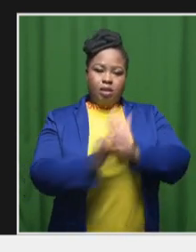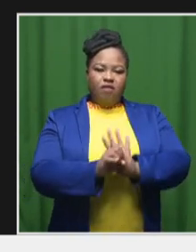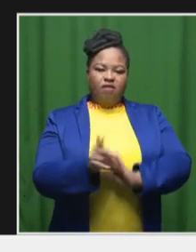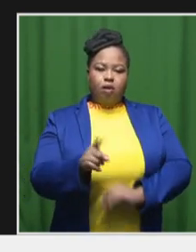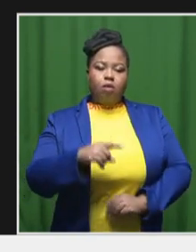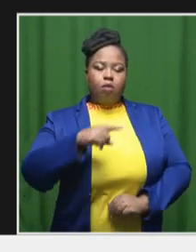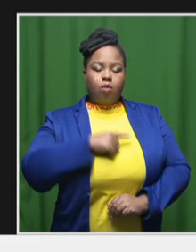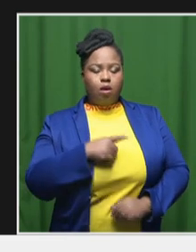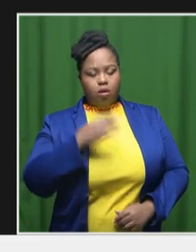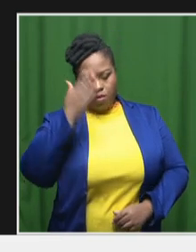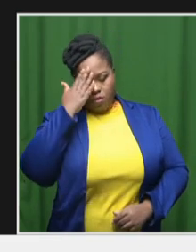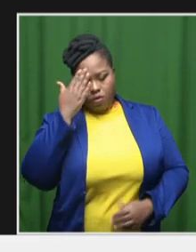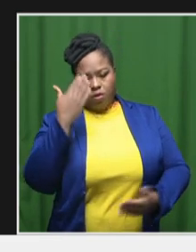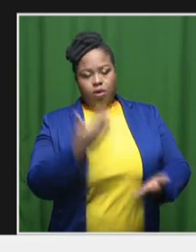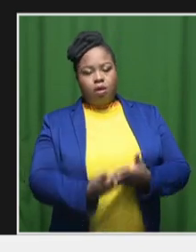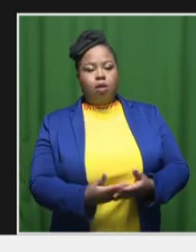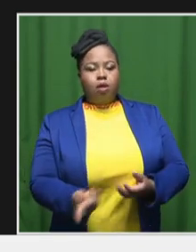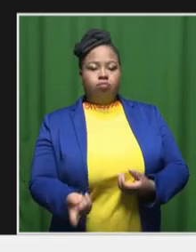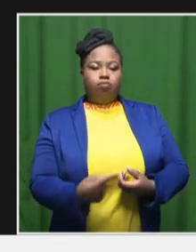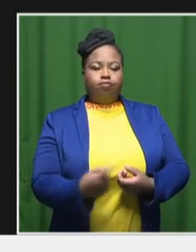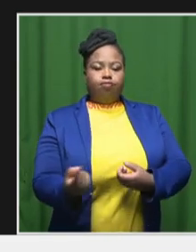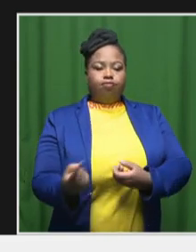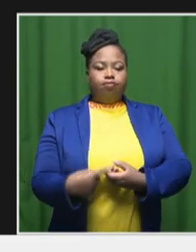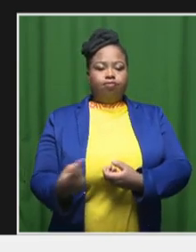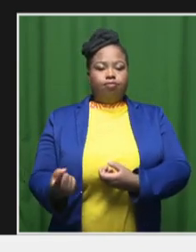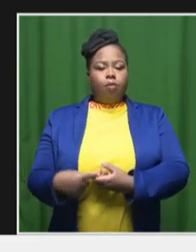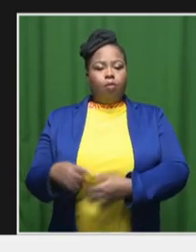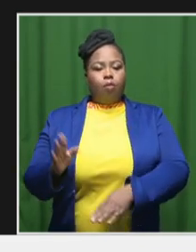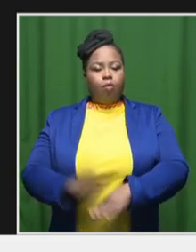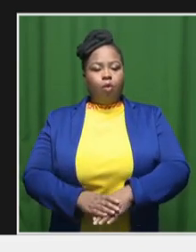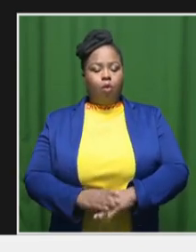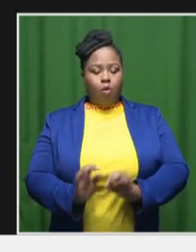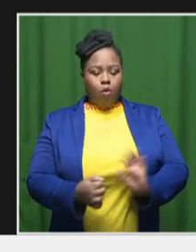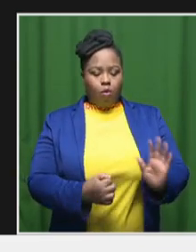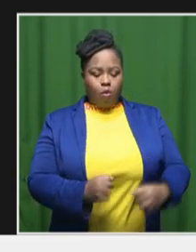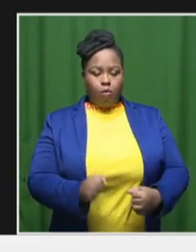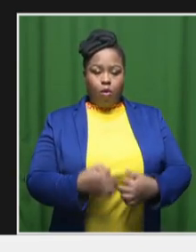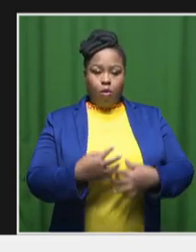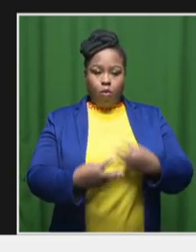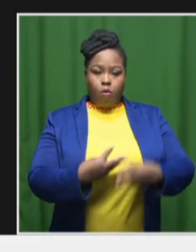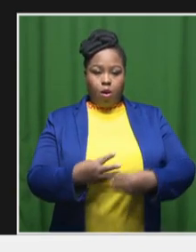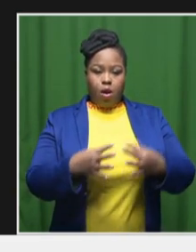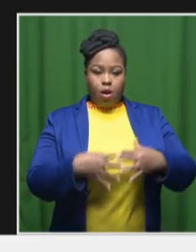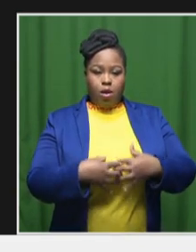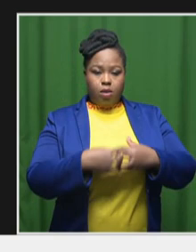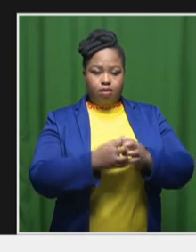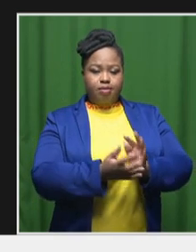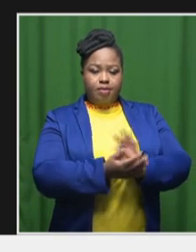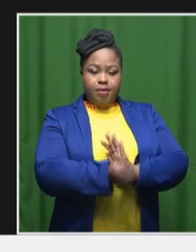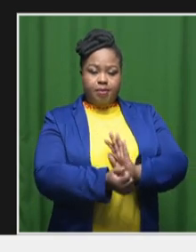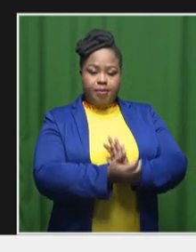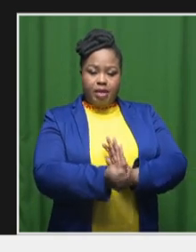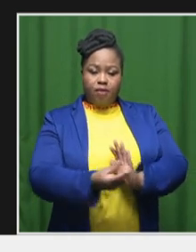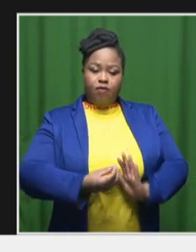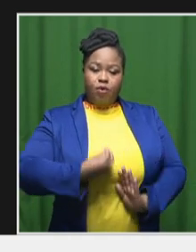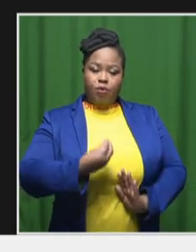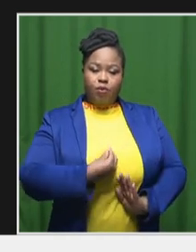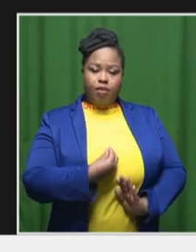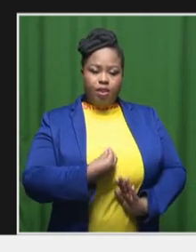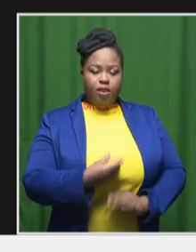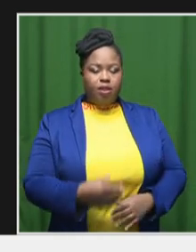potential to absorb and provide opportunities for employment and skills and skilling for young and youth.